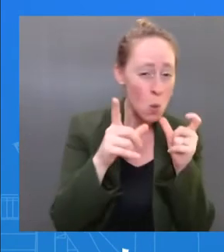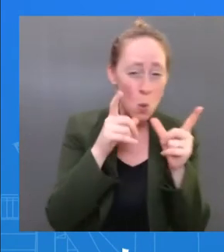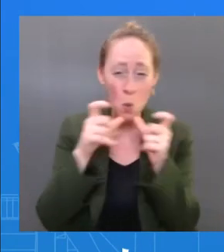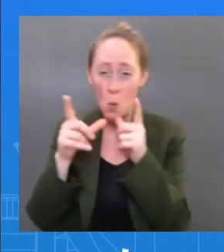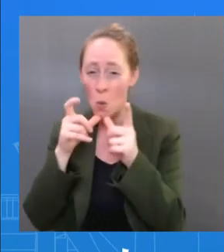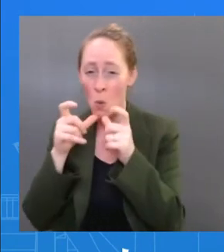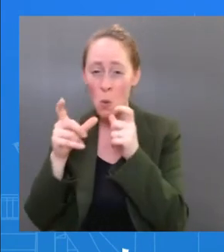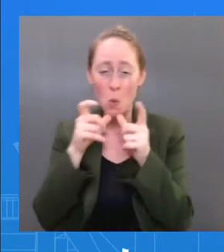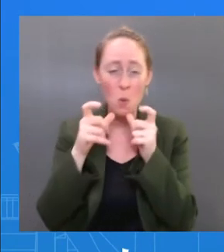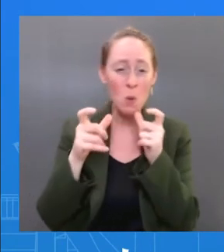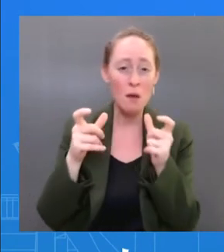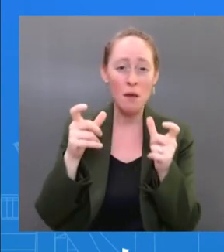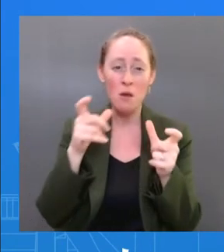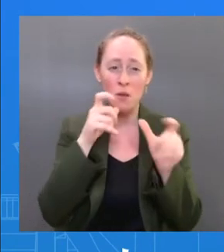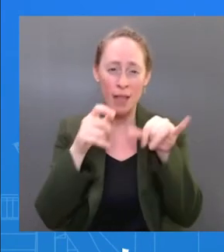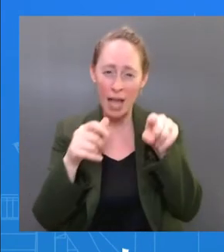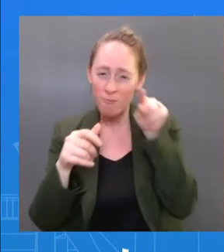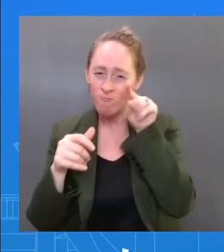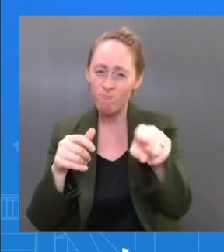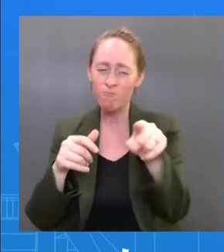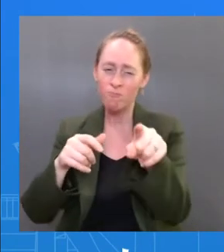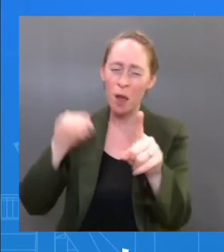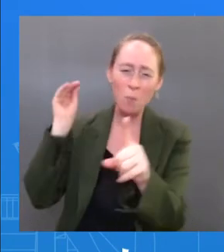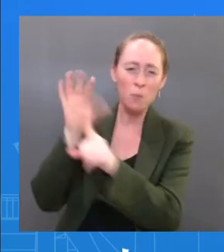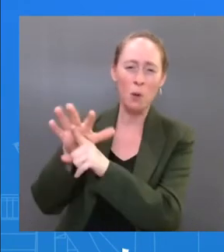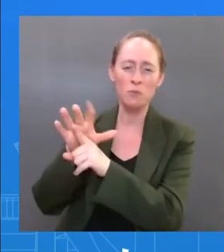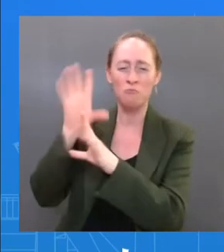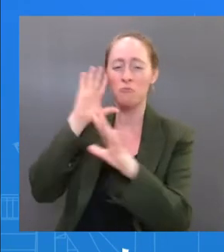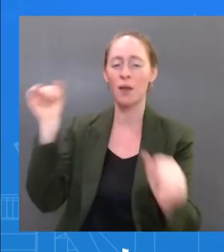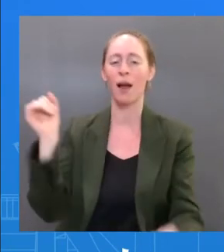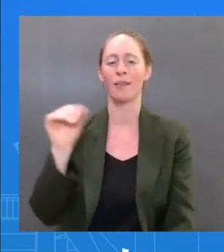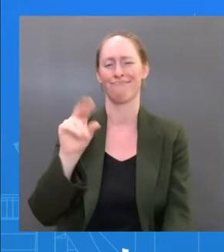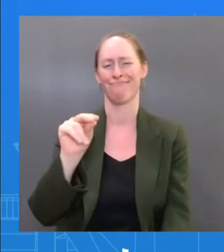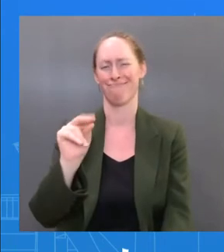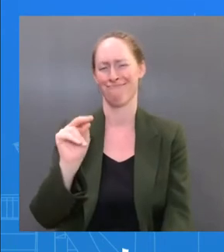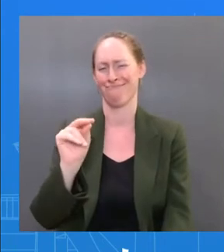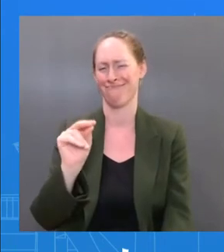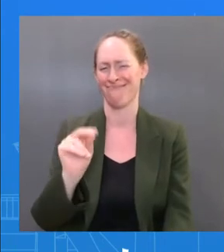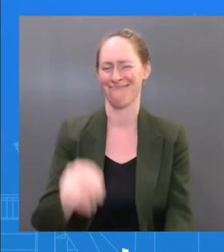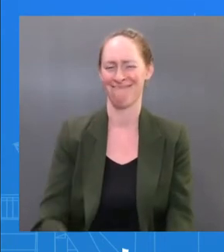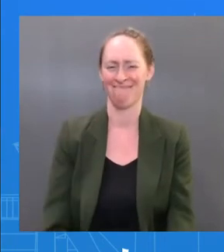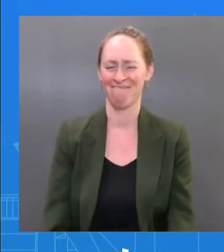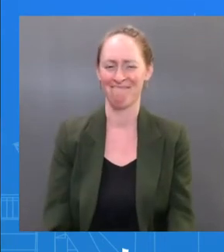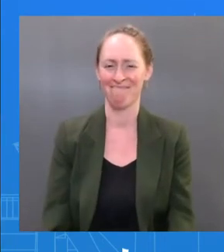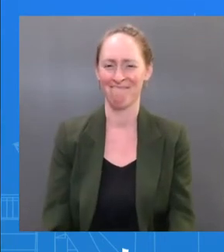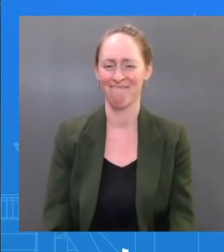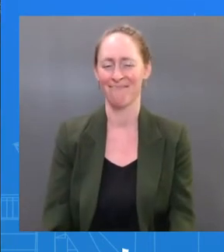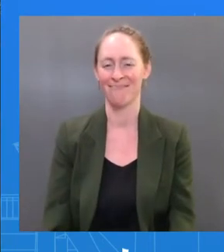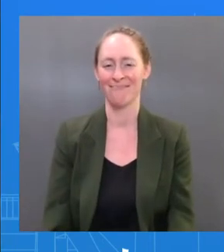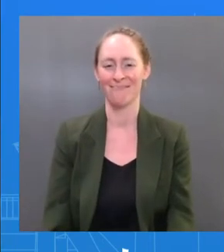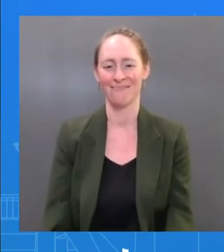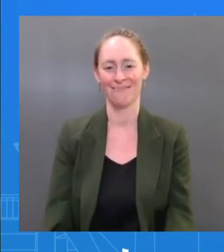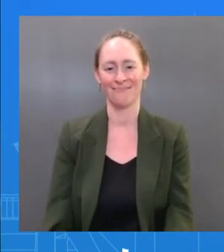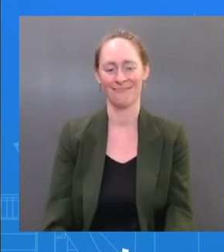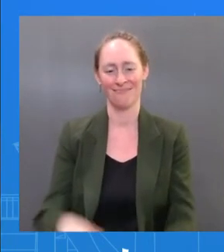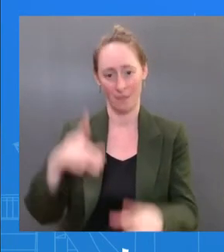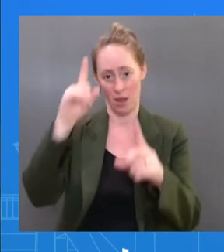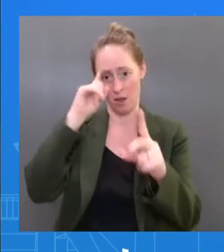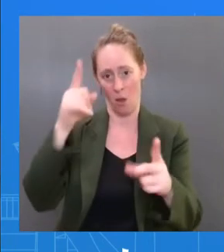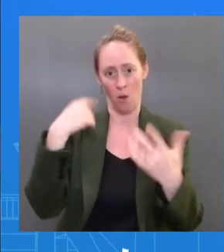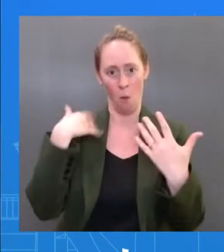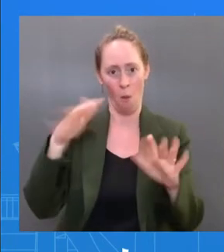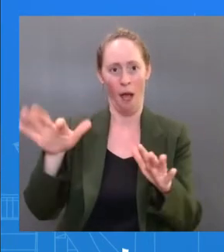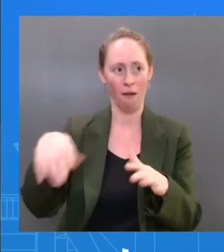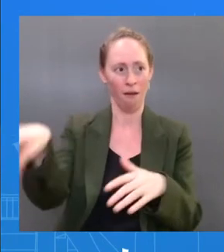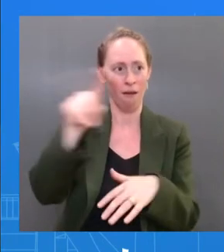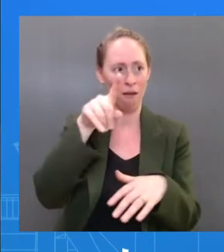is so identified to prevent onward transmission. Okay, Karen. Thanks, Karine. To follow up on Steve's question, I think you